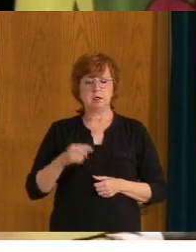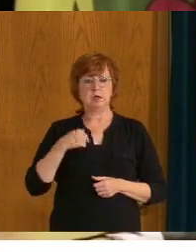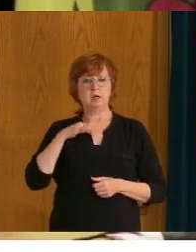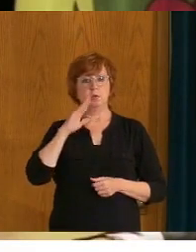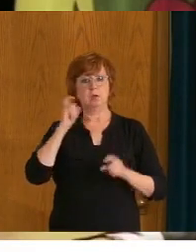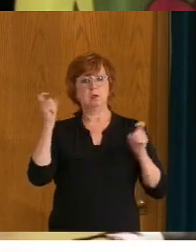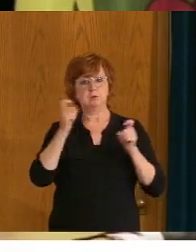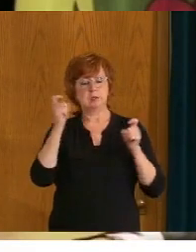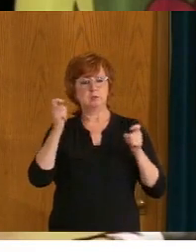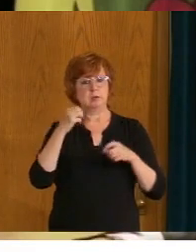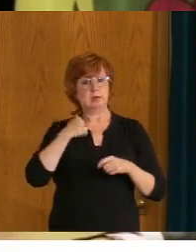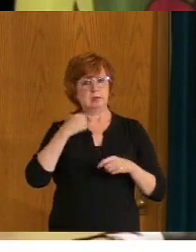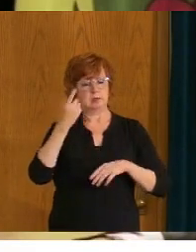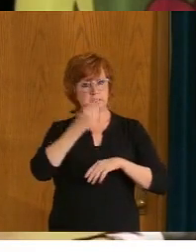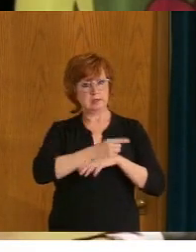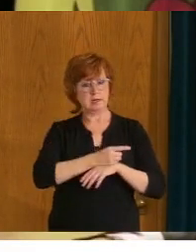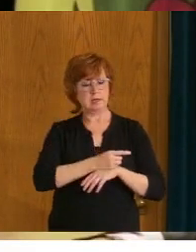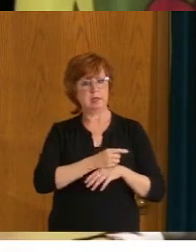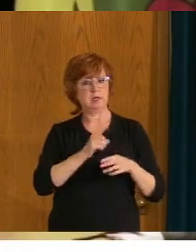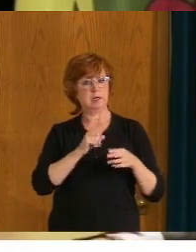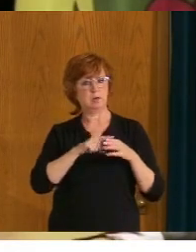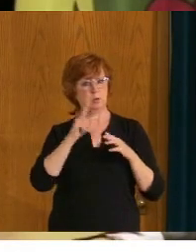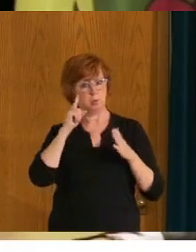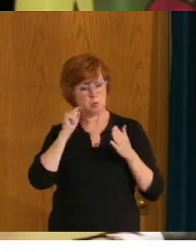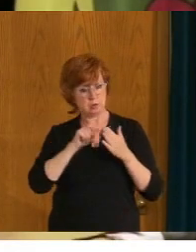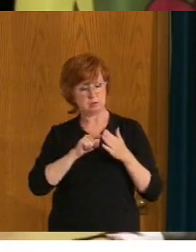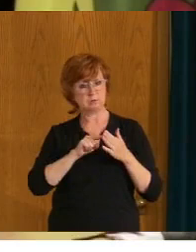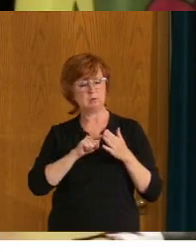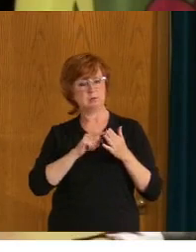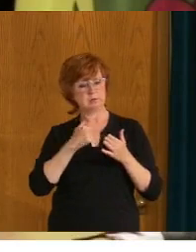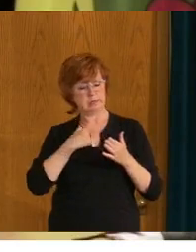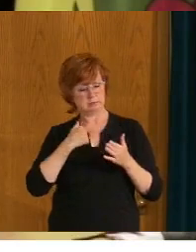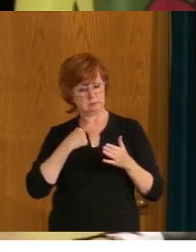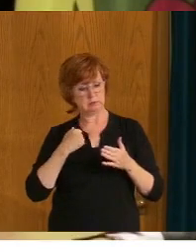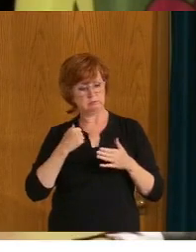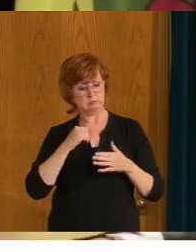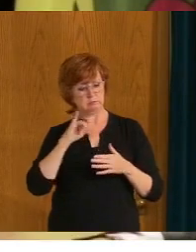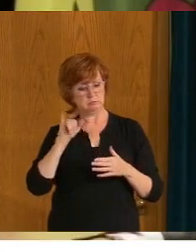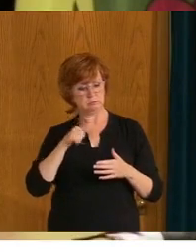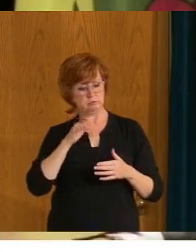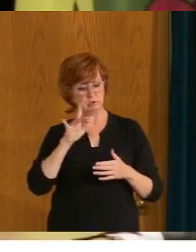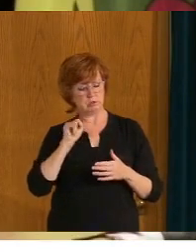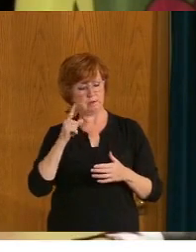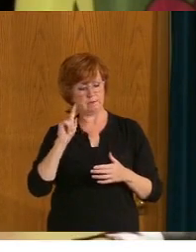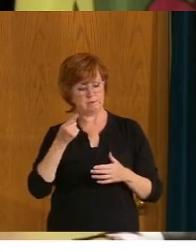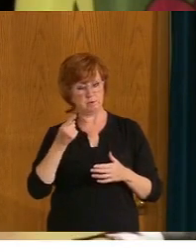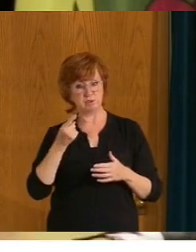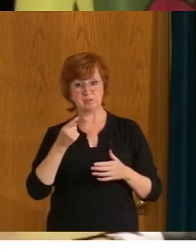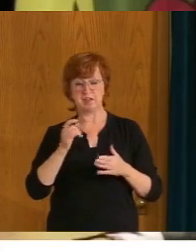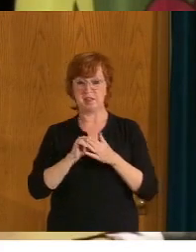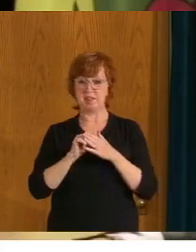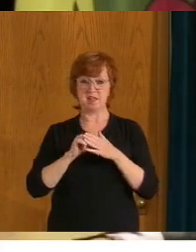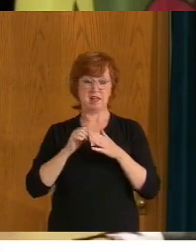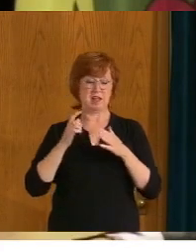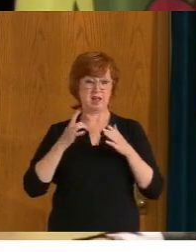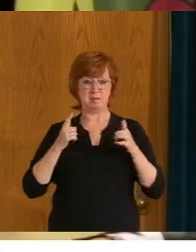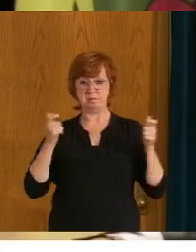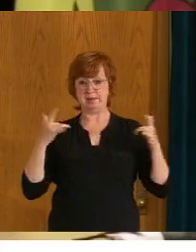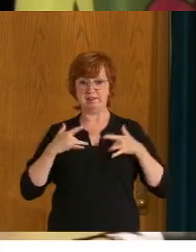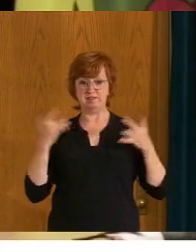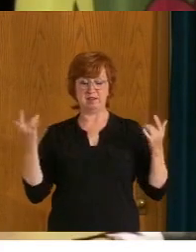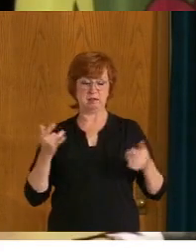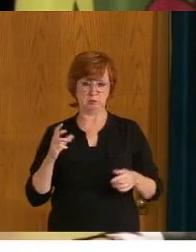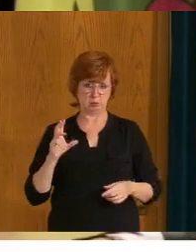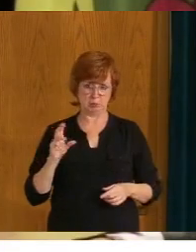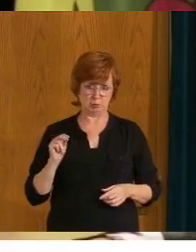Day, recognizing, uh, Canada, uh, on Canada Day, and, um, in a, in a much lower key, uh, event. I